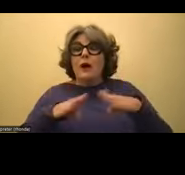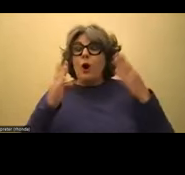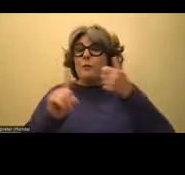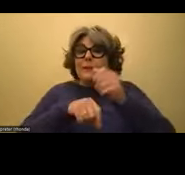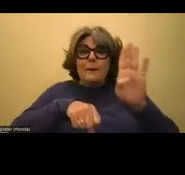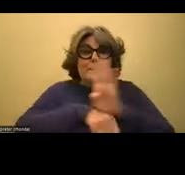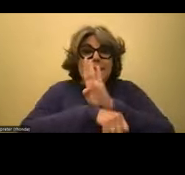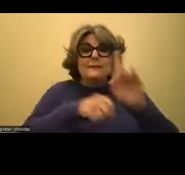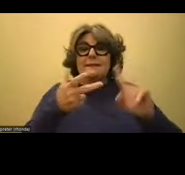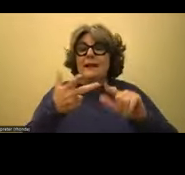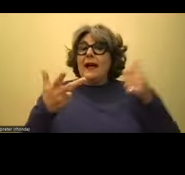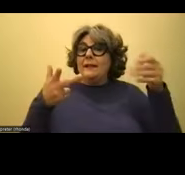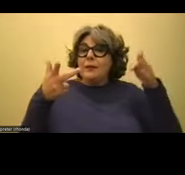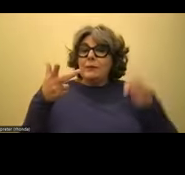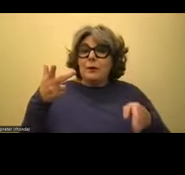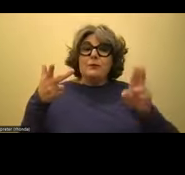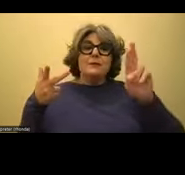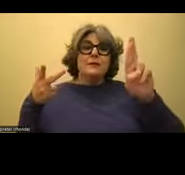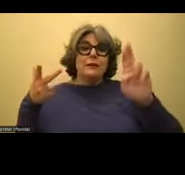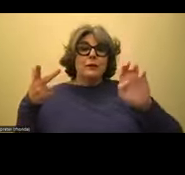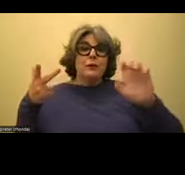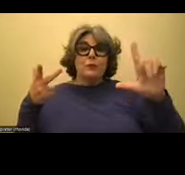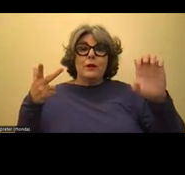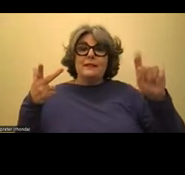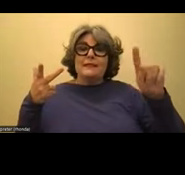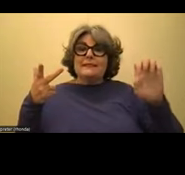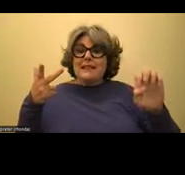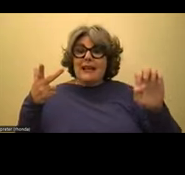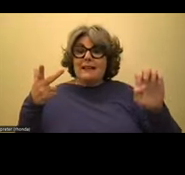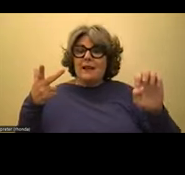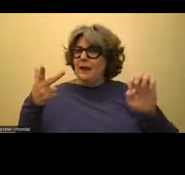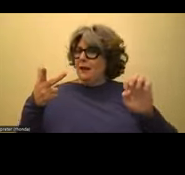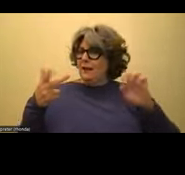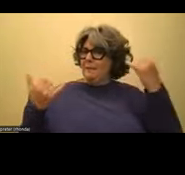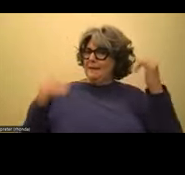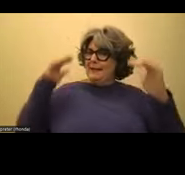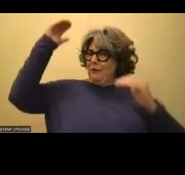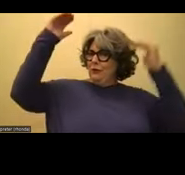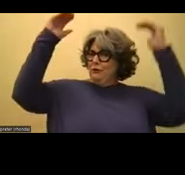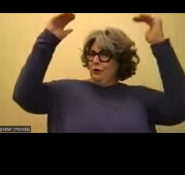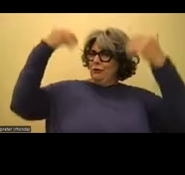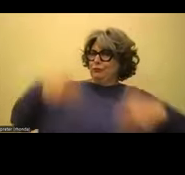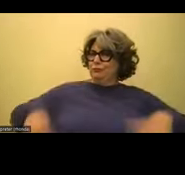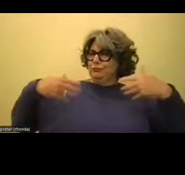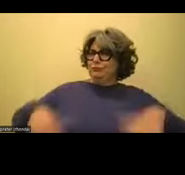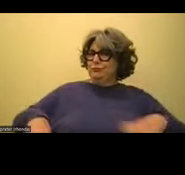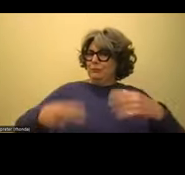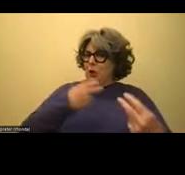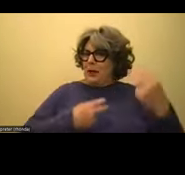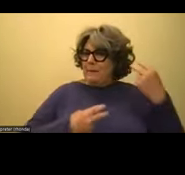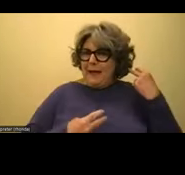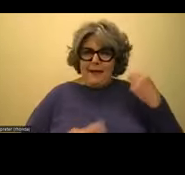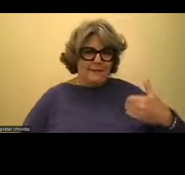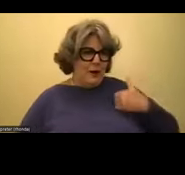business, another who's a real estate agent. They are happy adults, right? And that is our goal in the